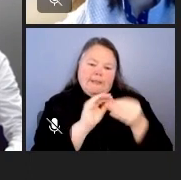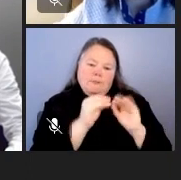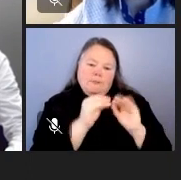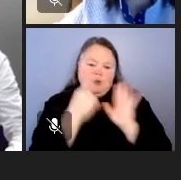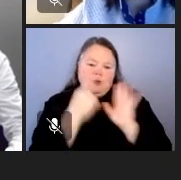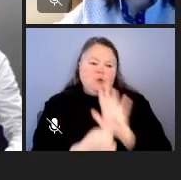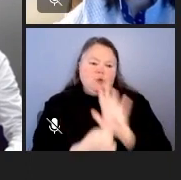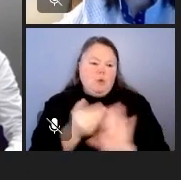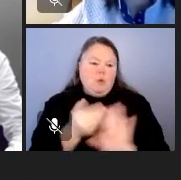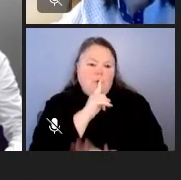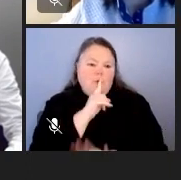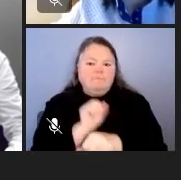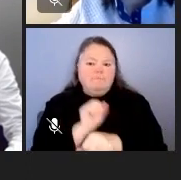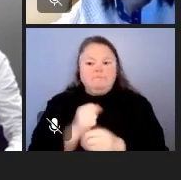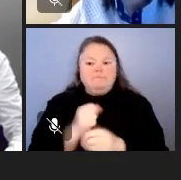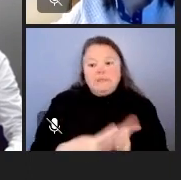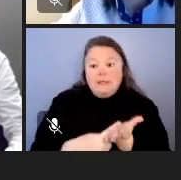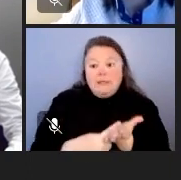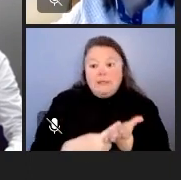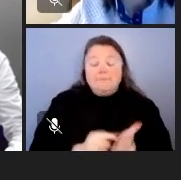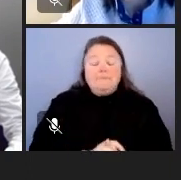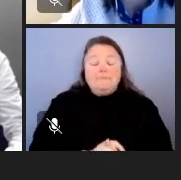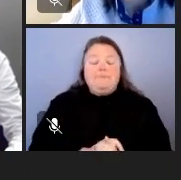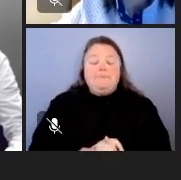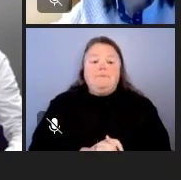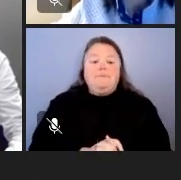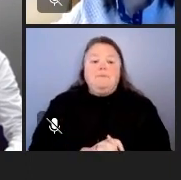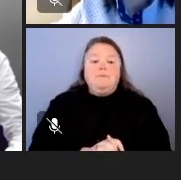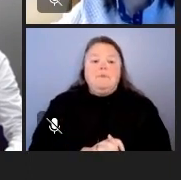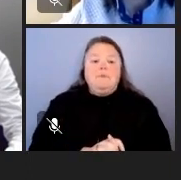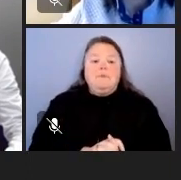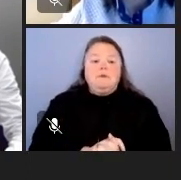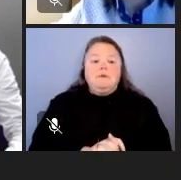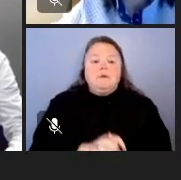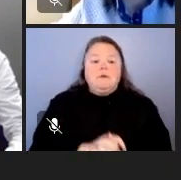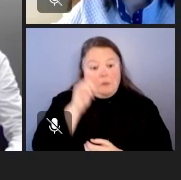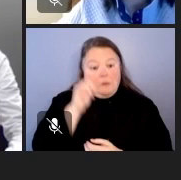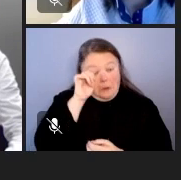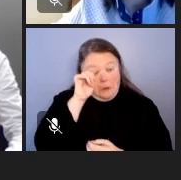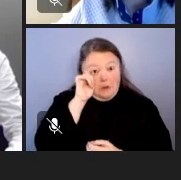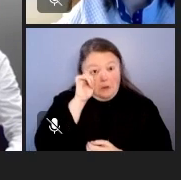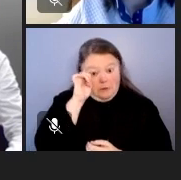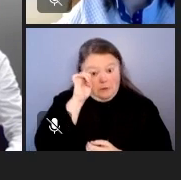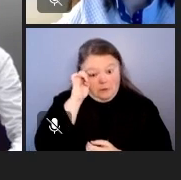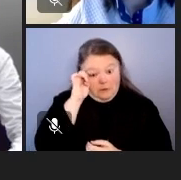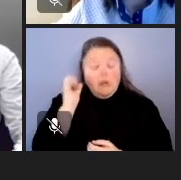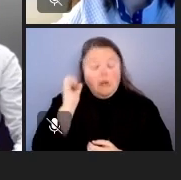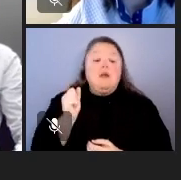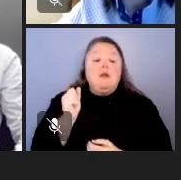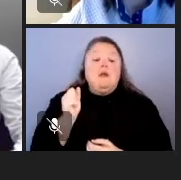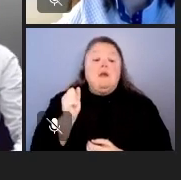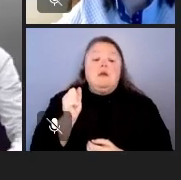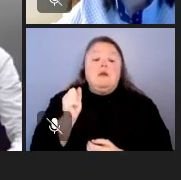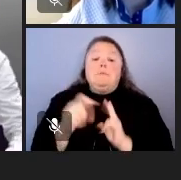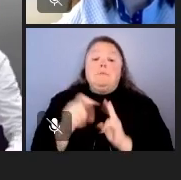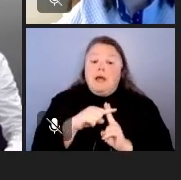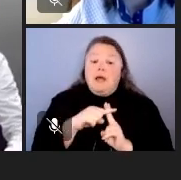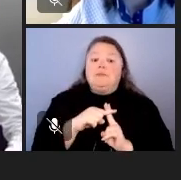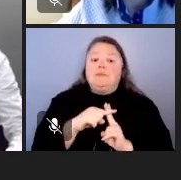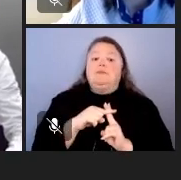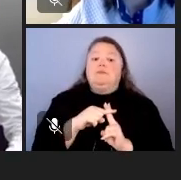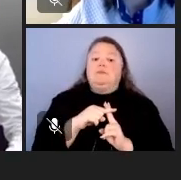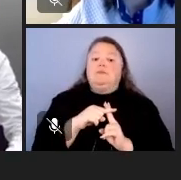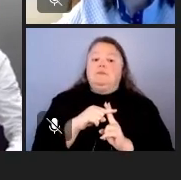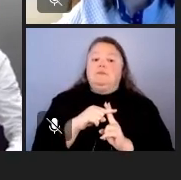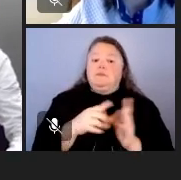before we get started with our conversation about social media usage and how it's changed very quickly over